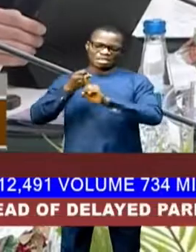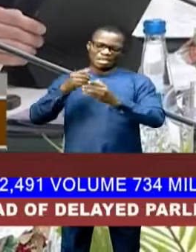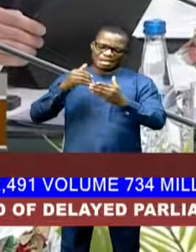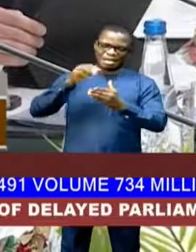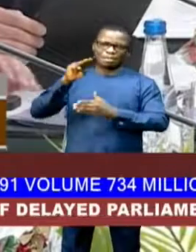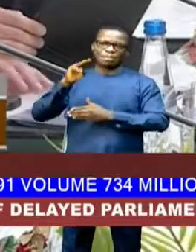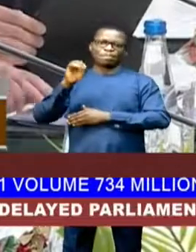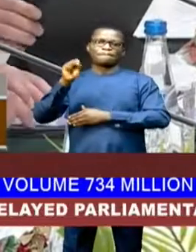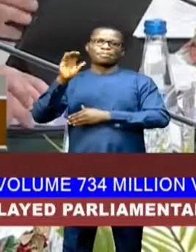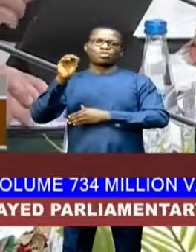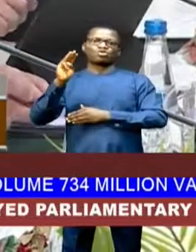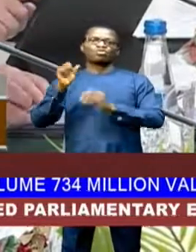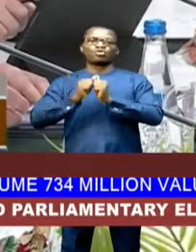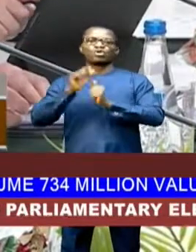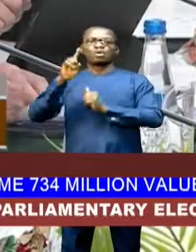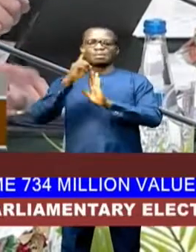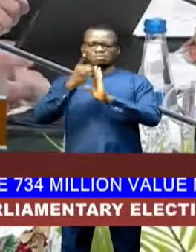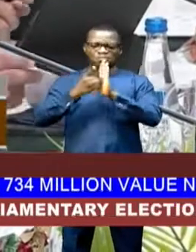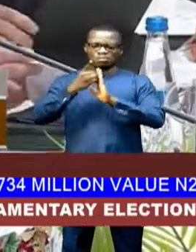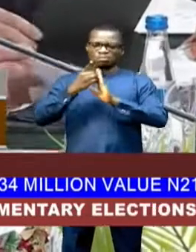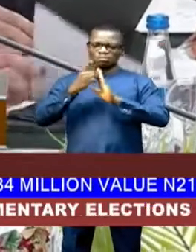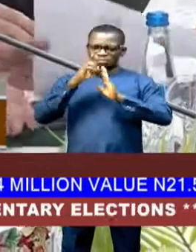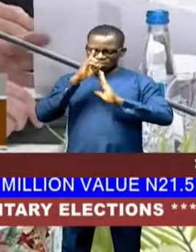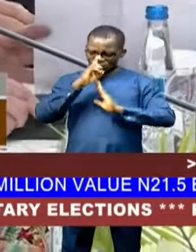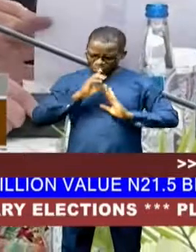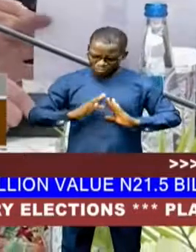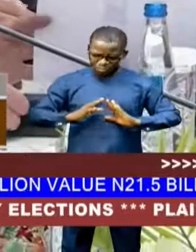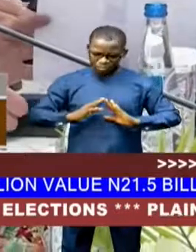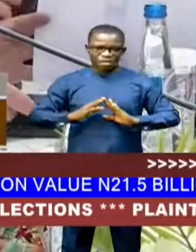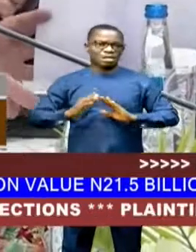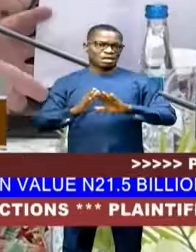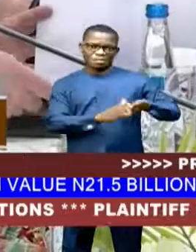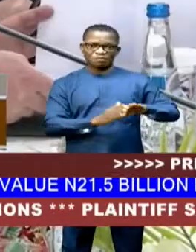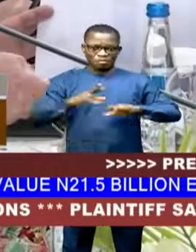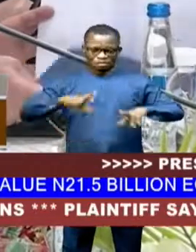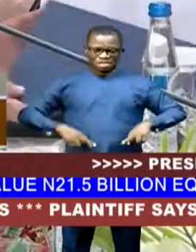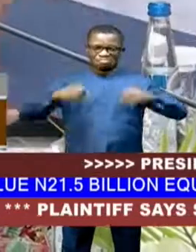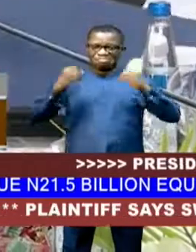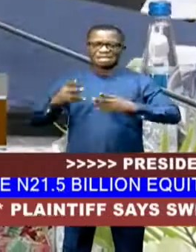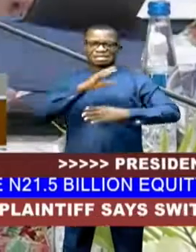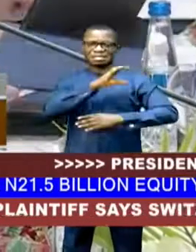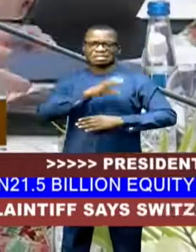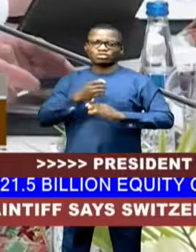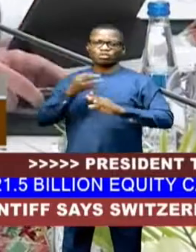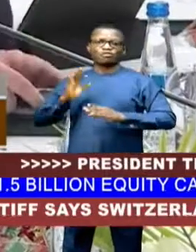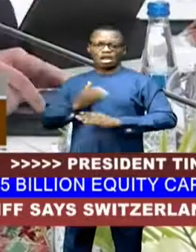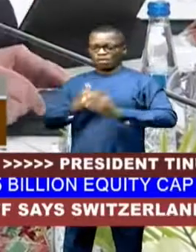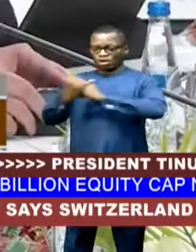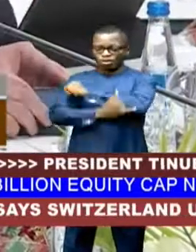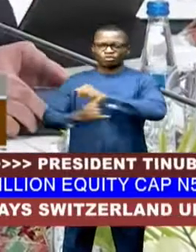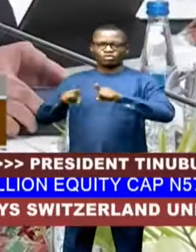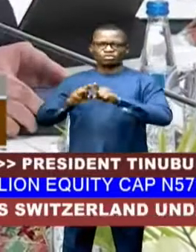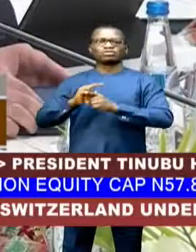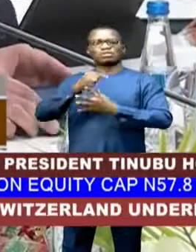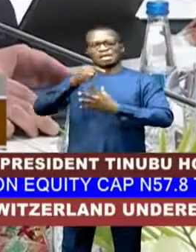with a minute of silence saying that, apart from Russians, citizens of many of our countries are among the victims of this